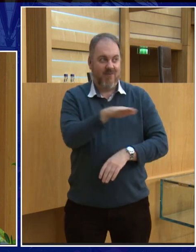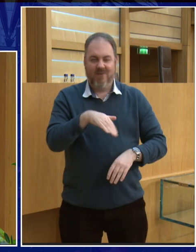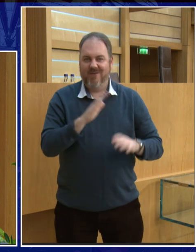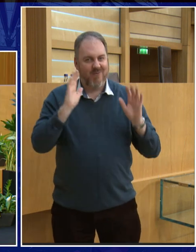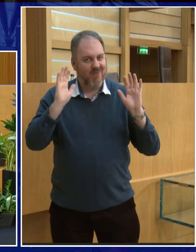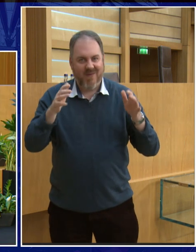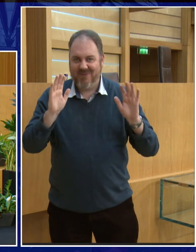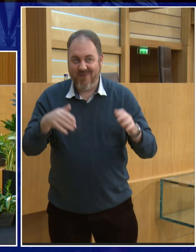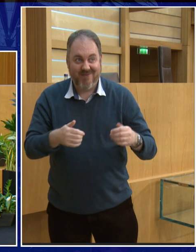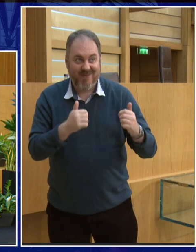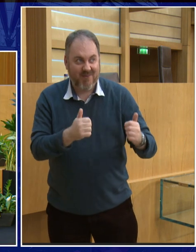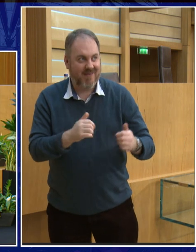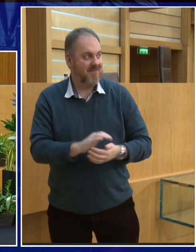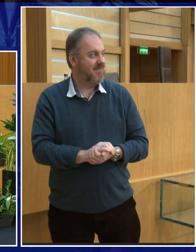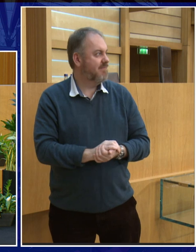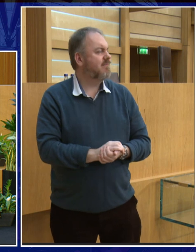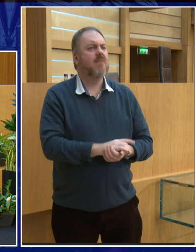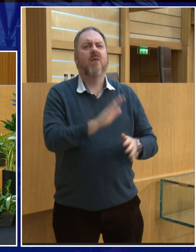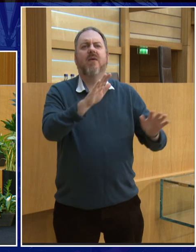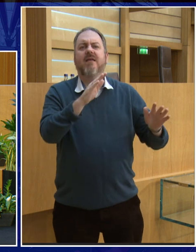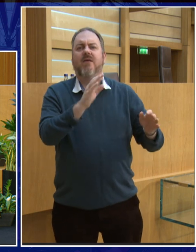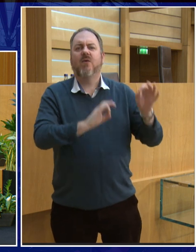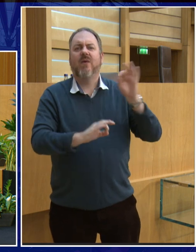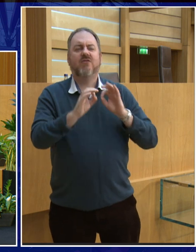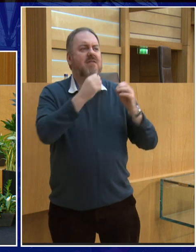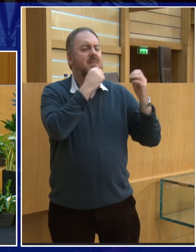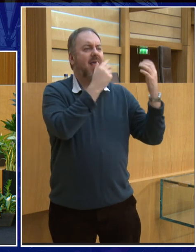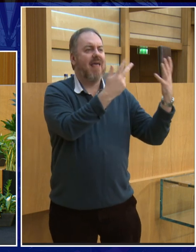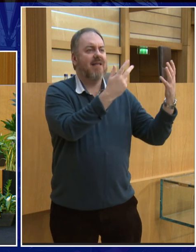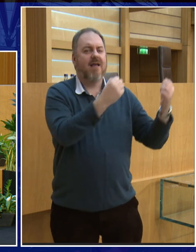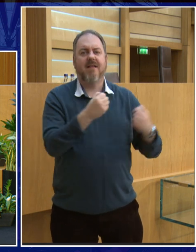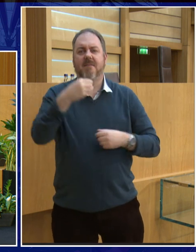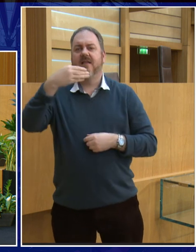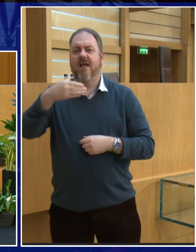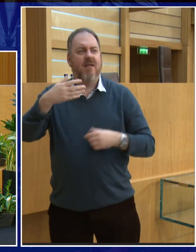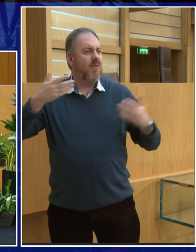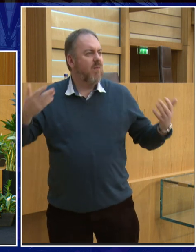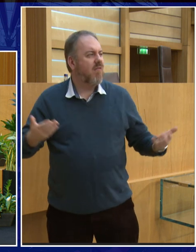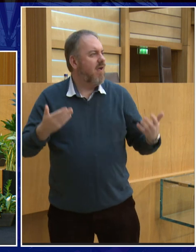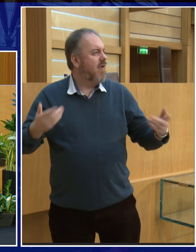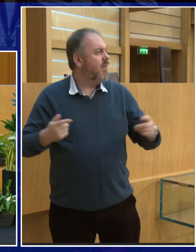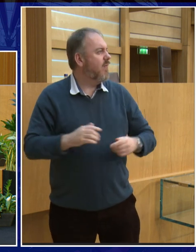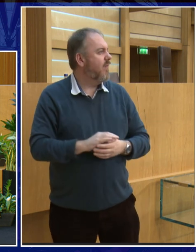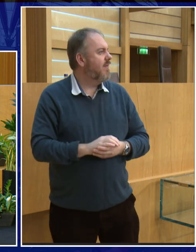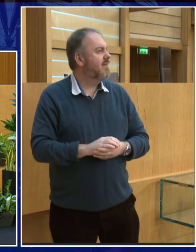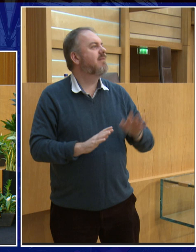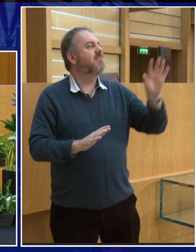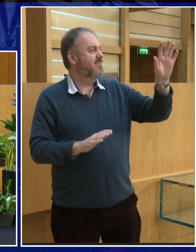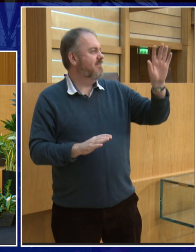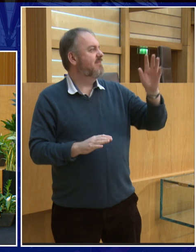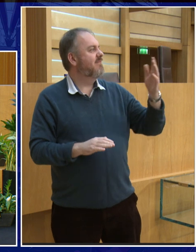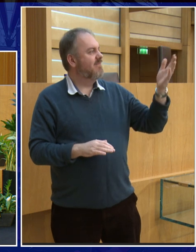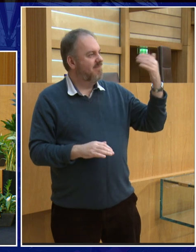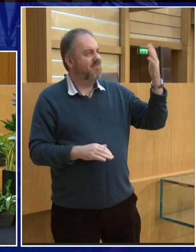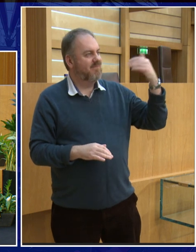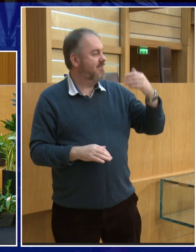covered for now but yes I've got eight and nine where's eight? A nine? Is there a nine? No? Well let me have one from